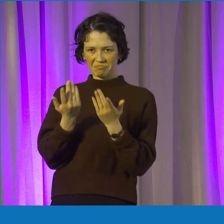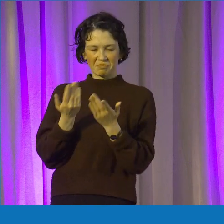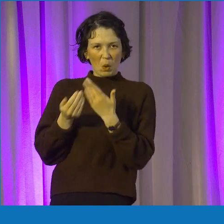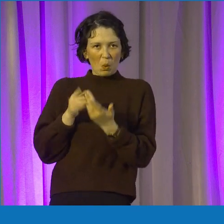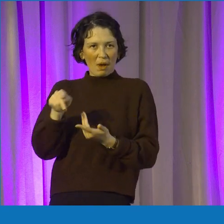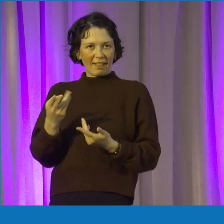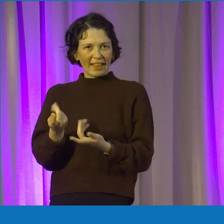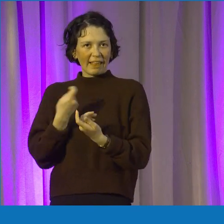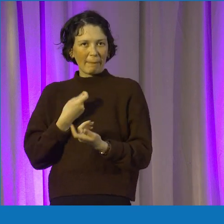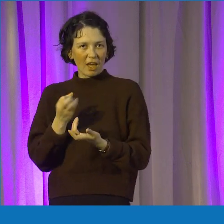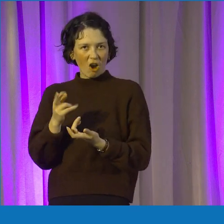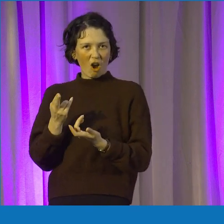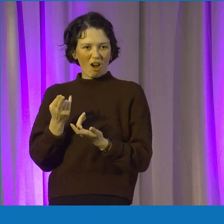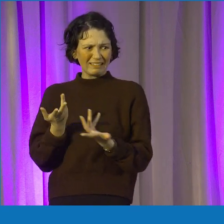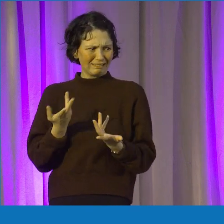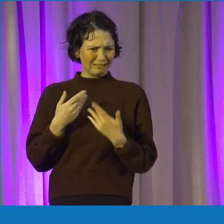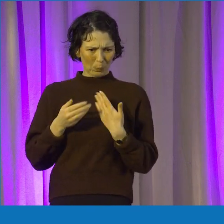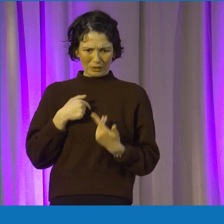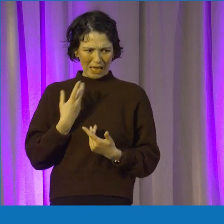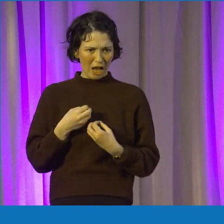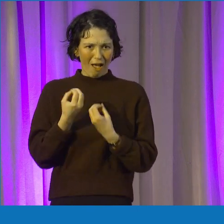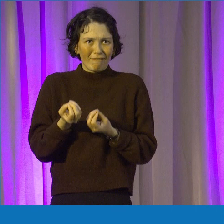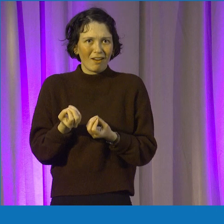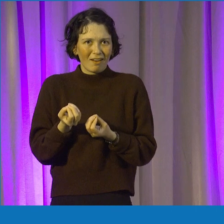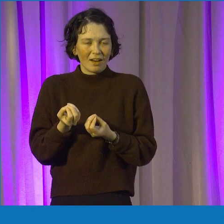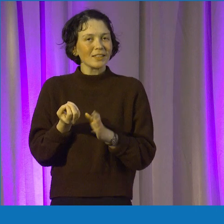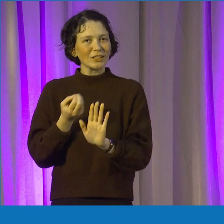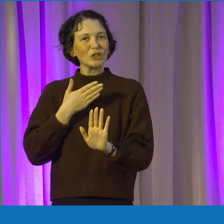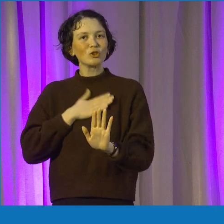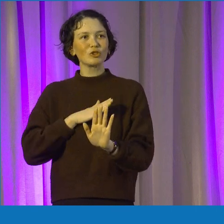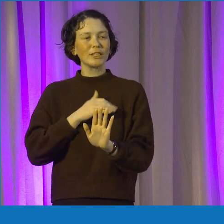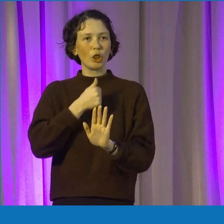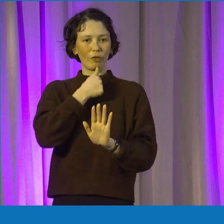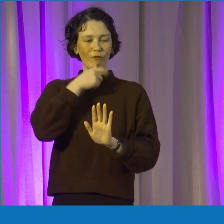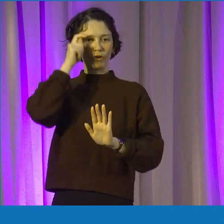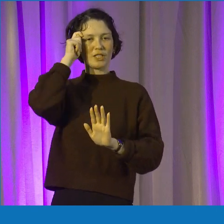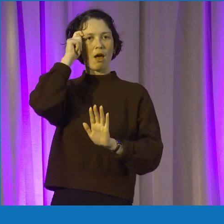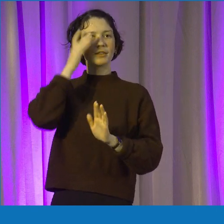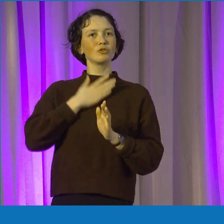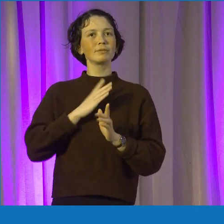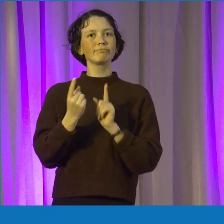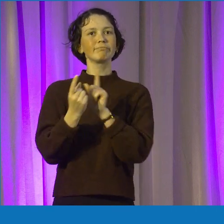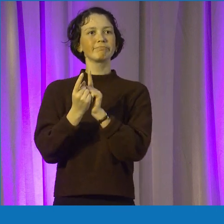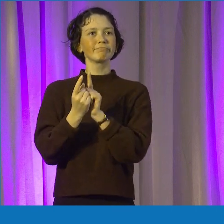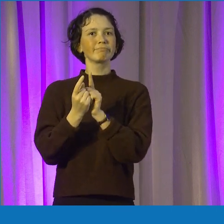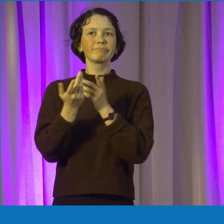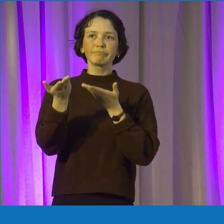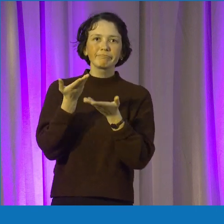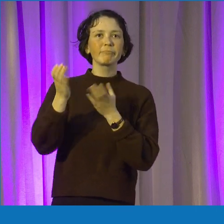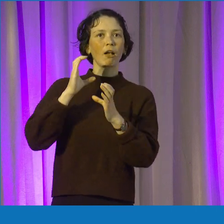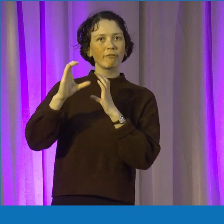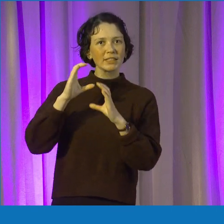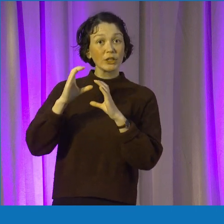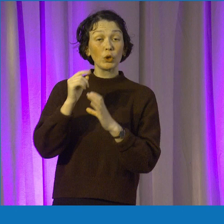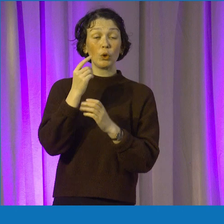What can I give back to them? It's kind of you go, you do a give first mentality. And another speaker who he had in